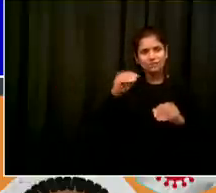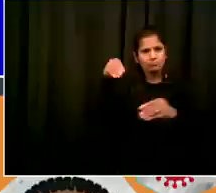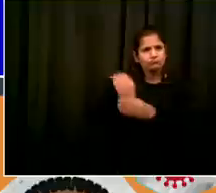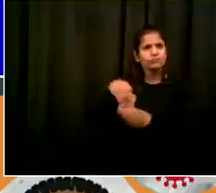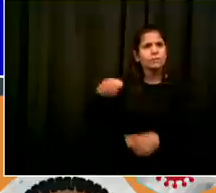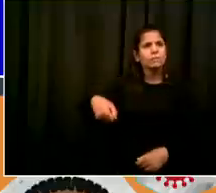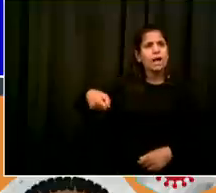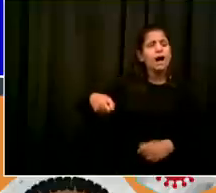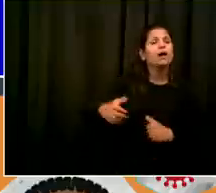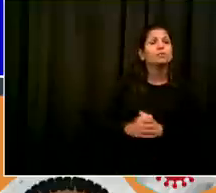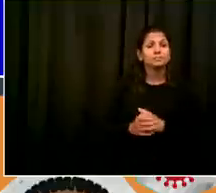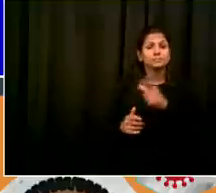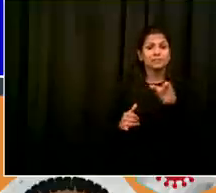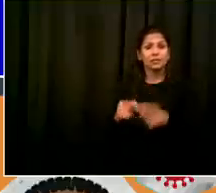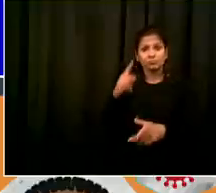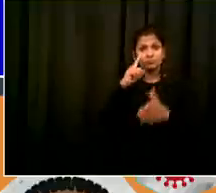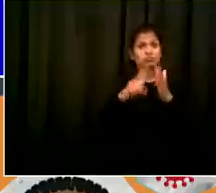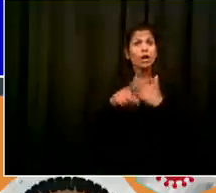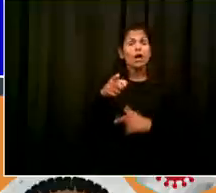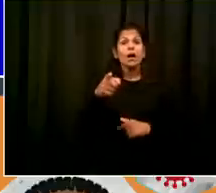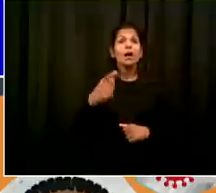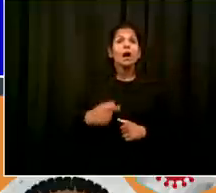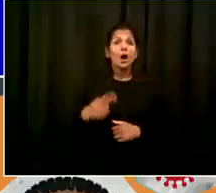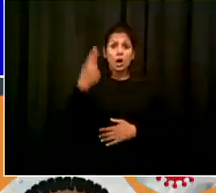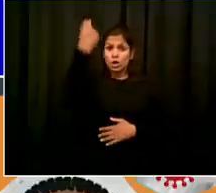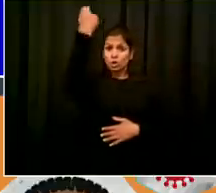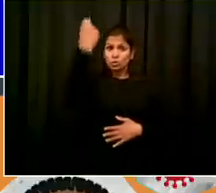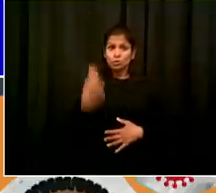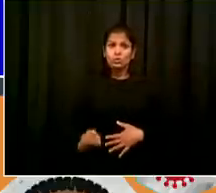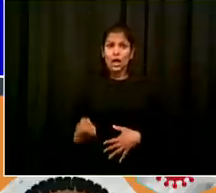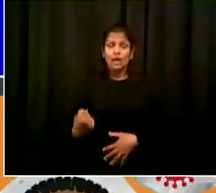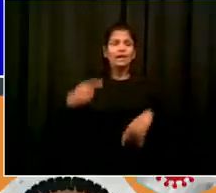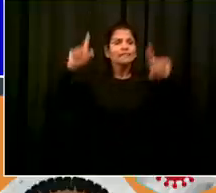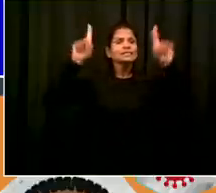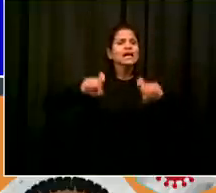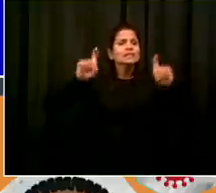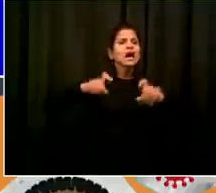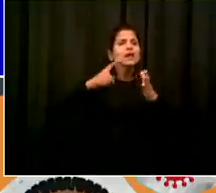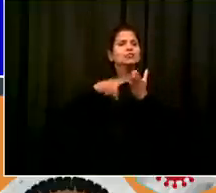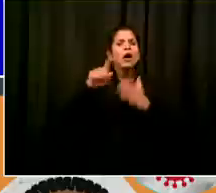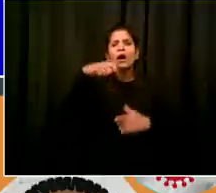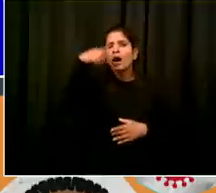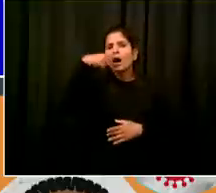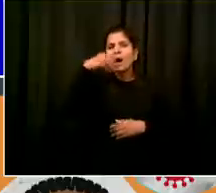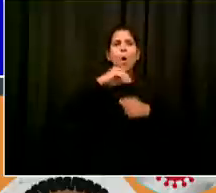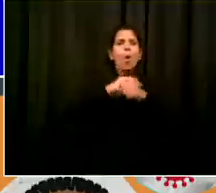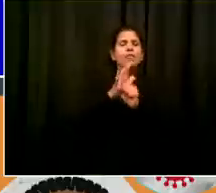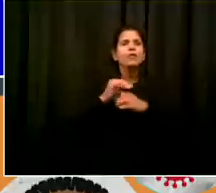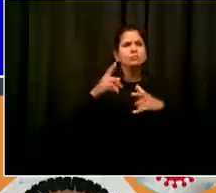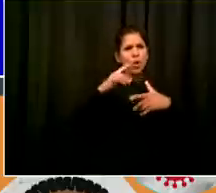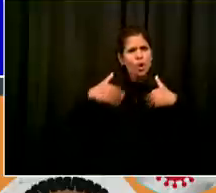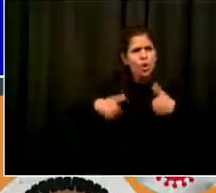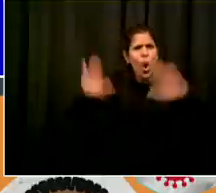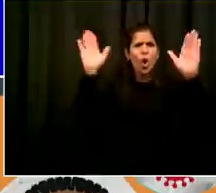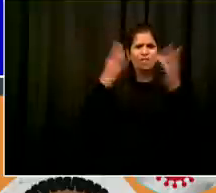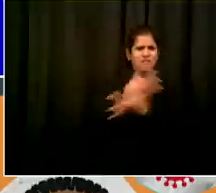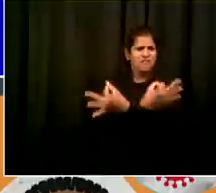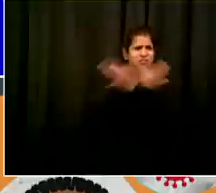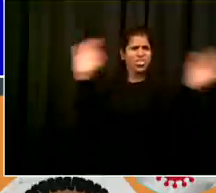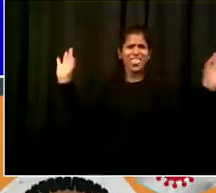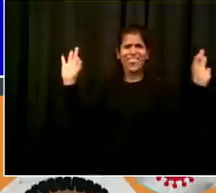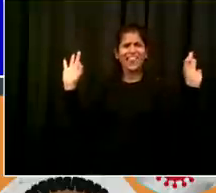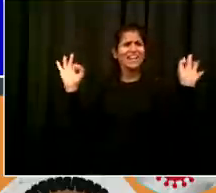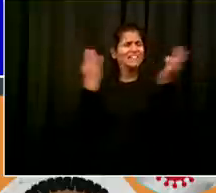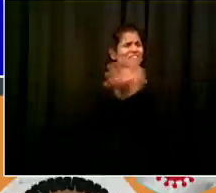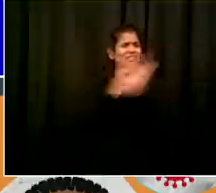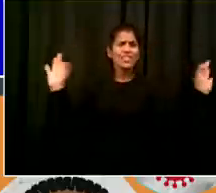for a long time get tested if your child's about to go back to school next week get them tested school personnel many